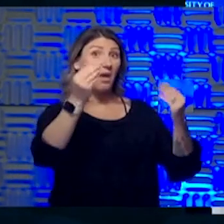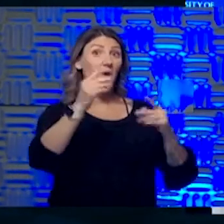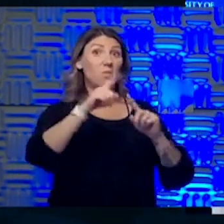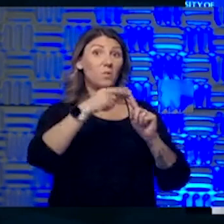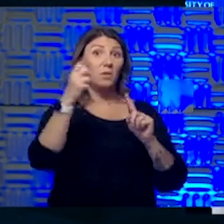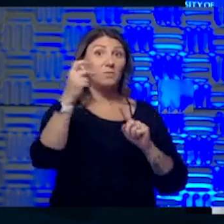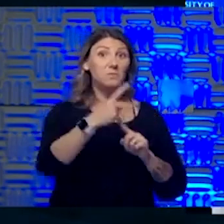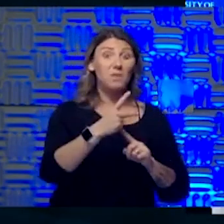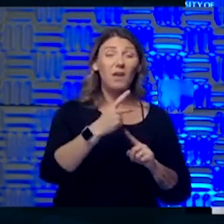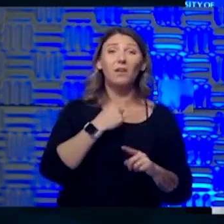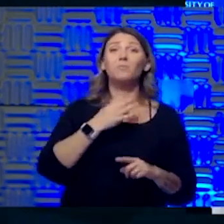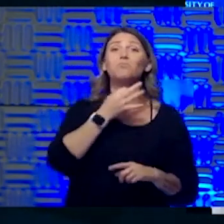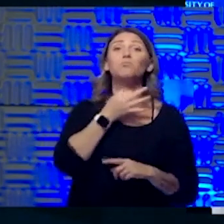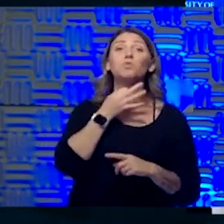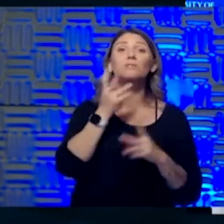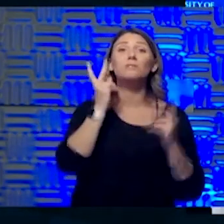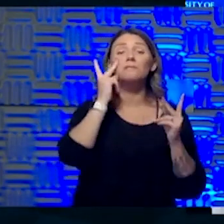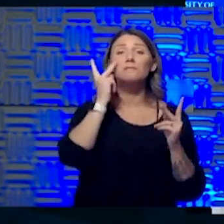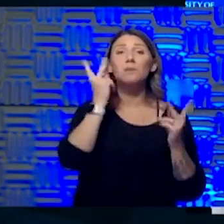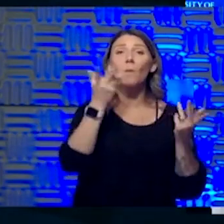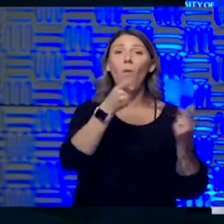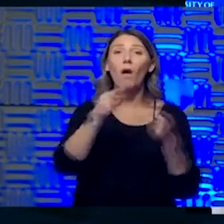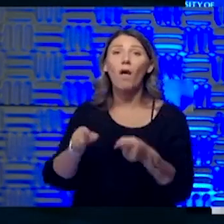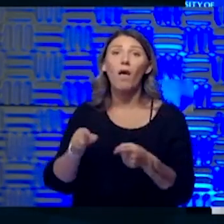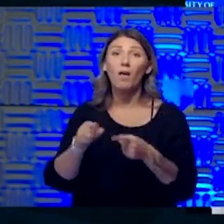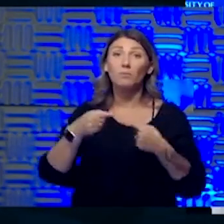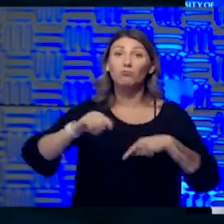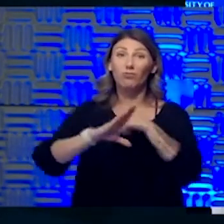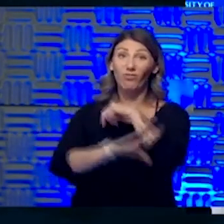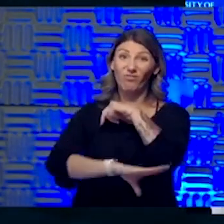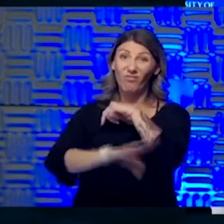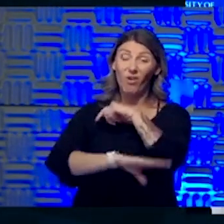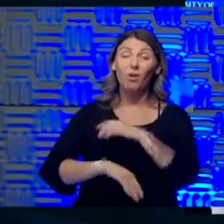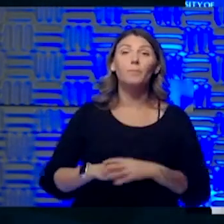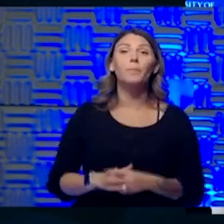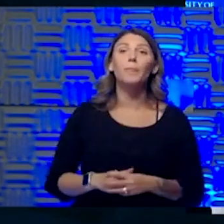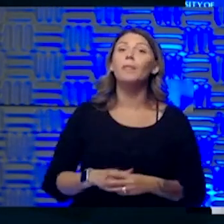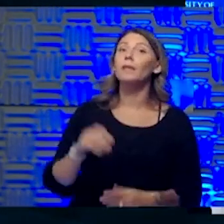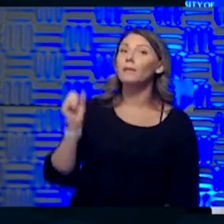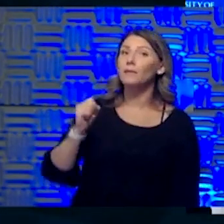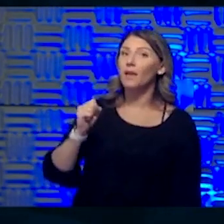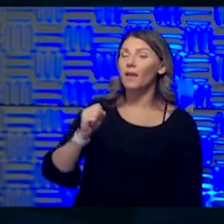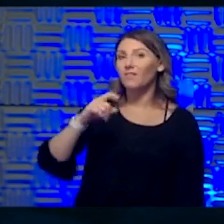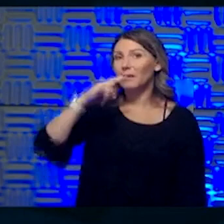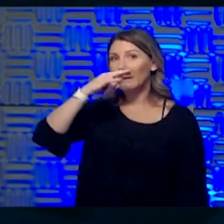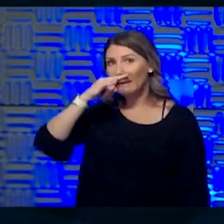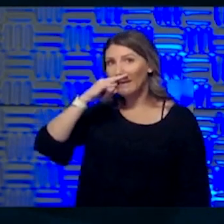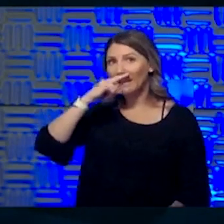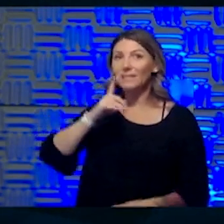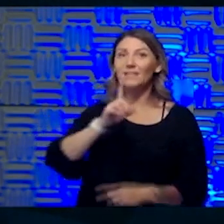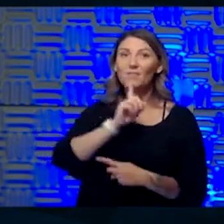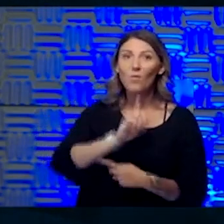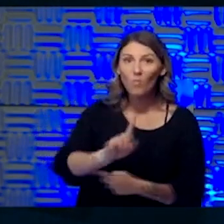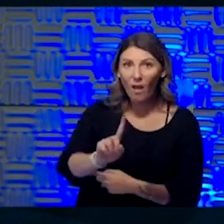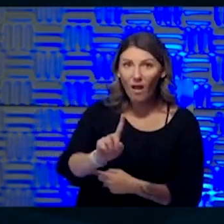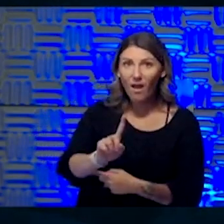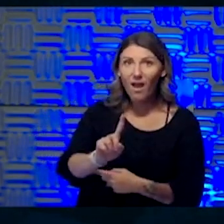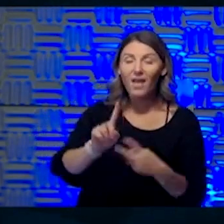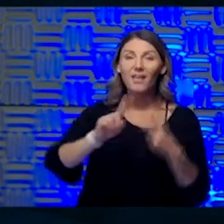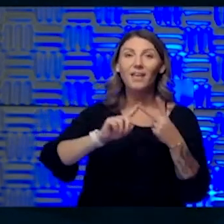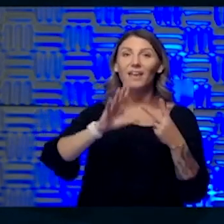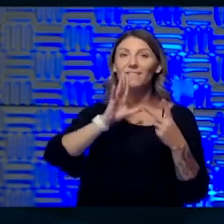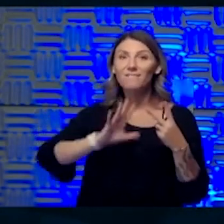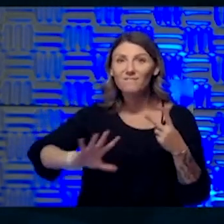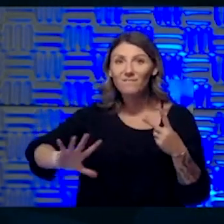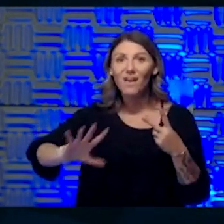Yeah. Yeah. It's crazy. I have, I have, kids on the other end of the spectrum. I have a one-year-old, a five-year-old